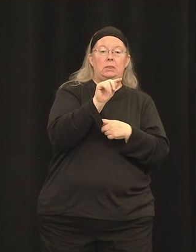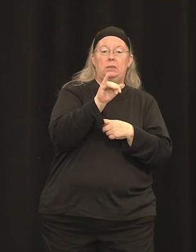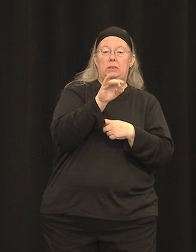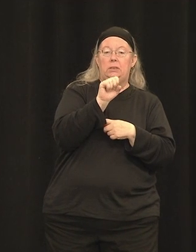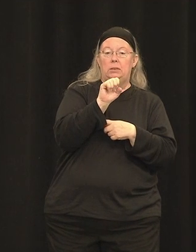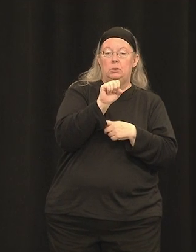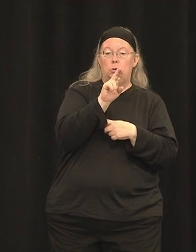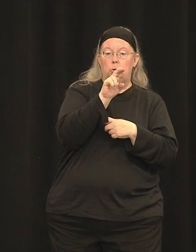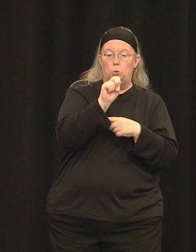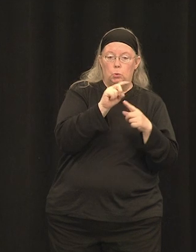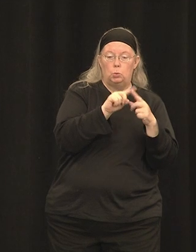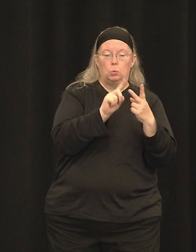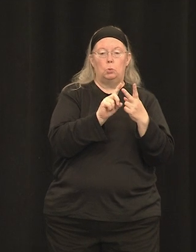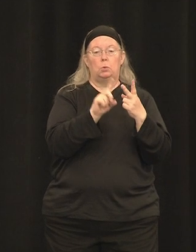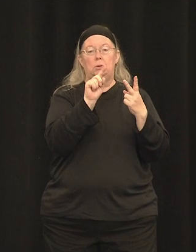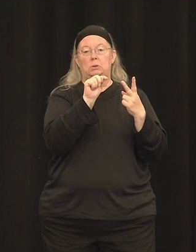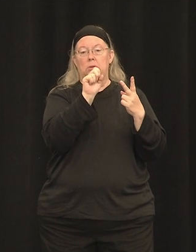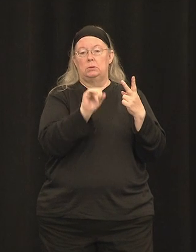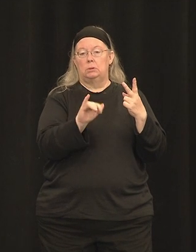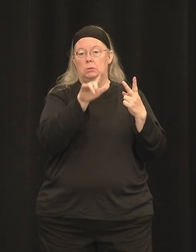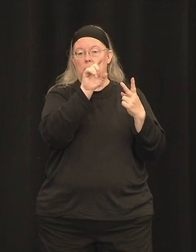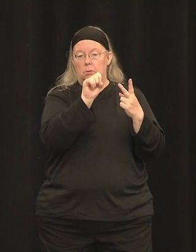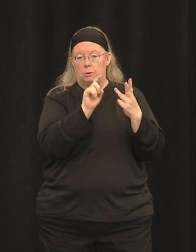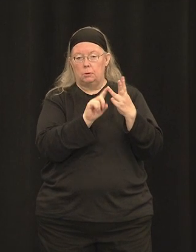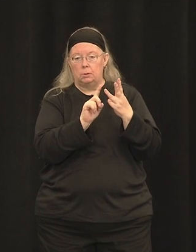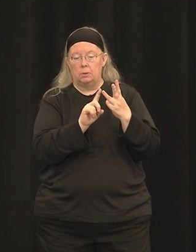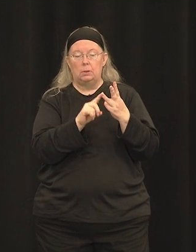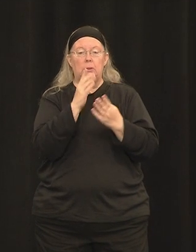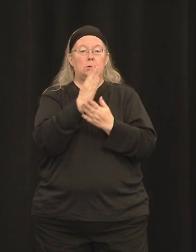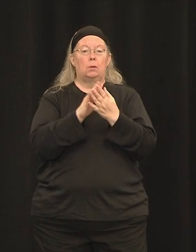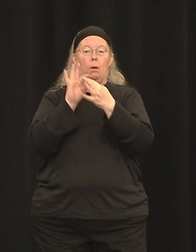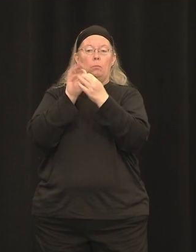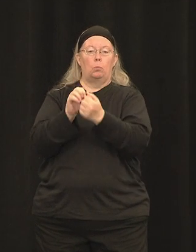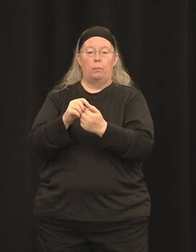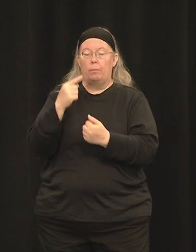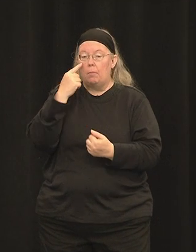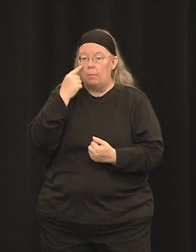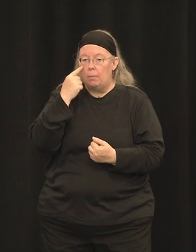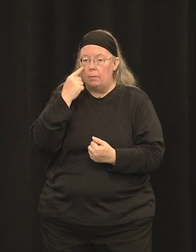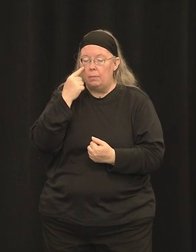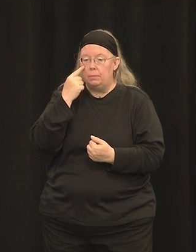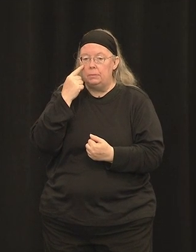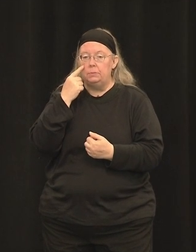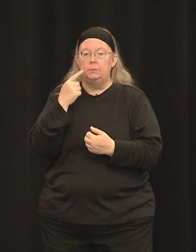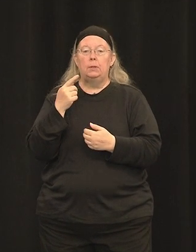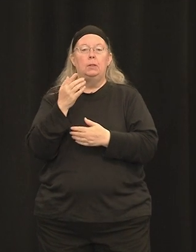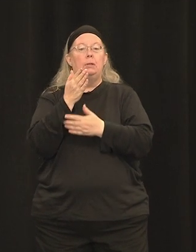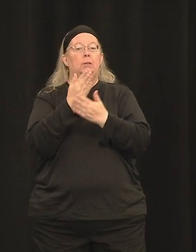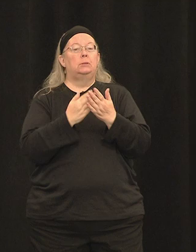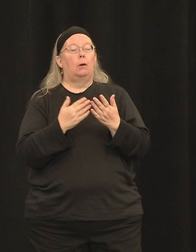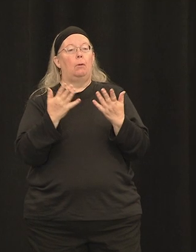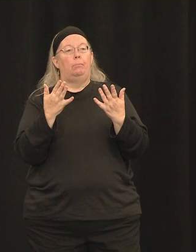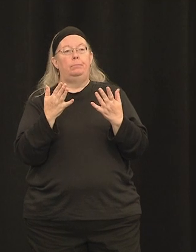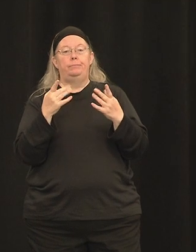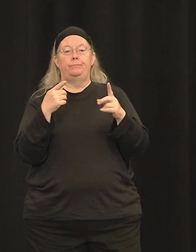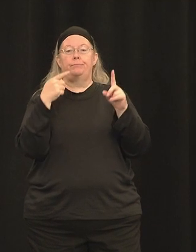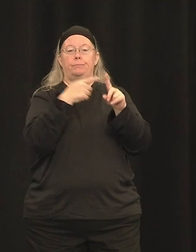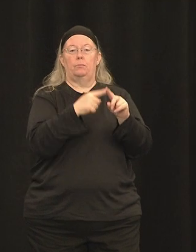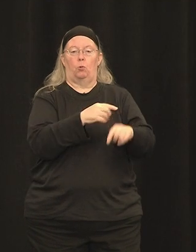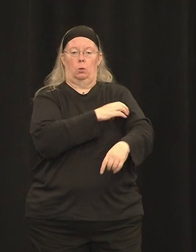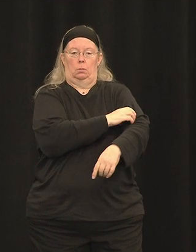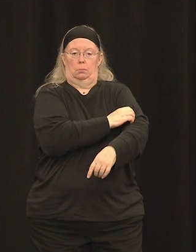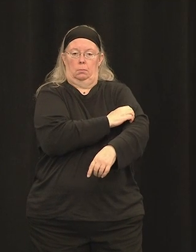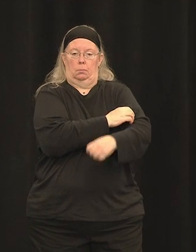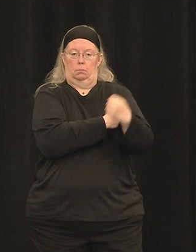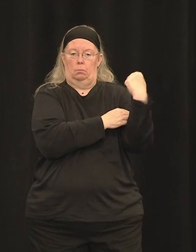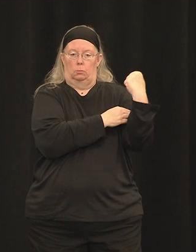certain genes are good at delivering, or certain capsids are good at delivering genes to the muscle, for instance. So AAV